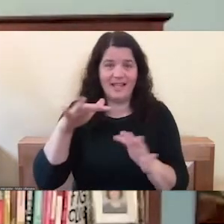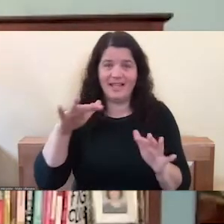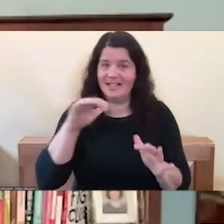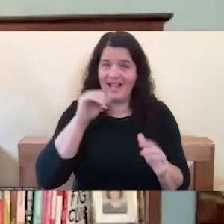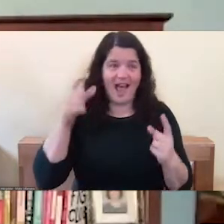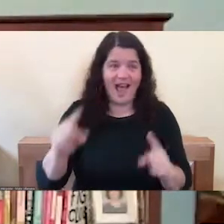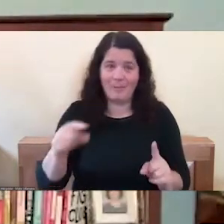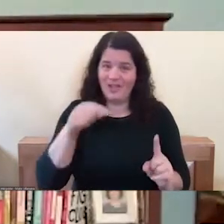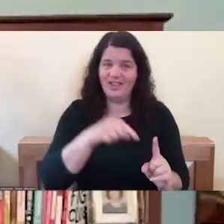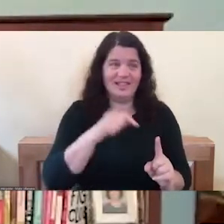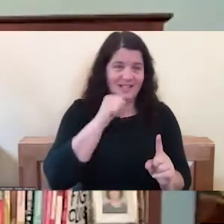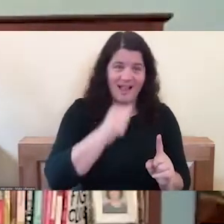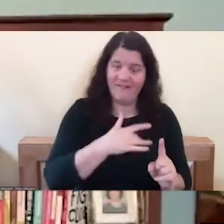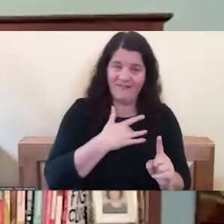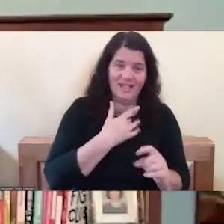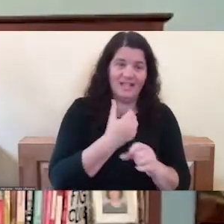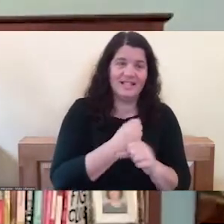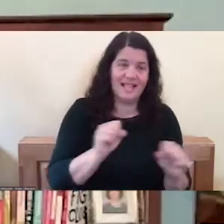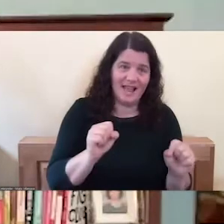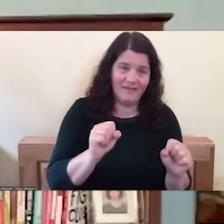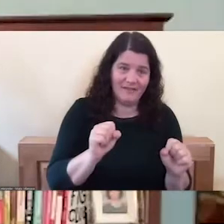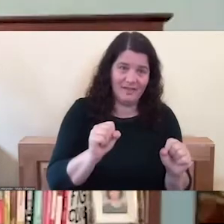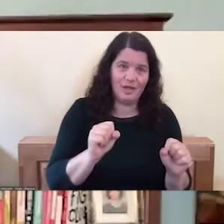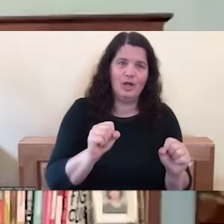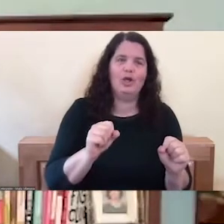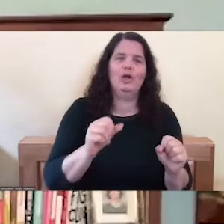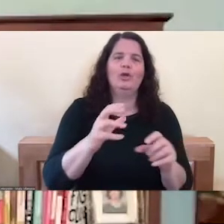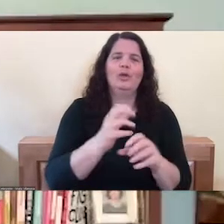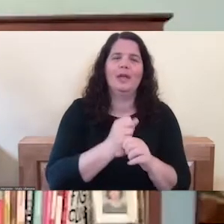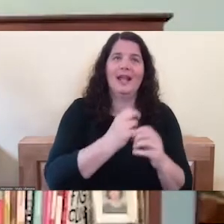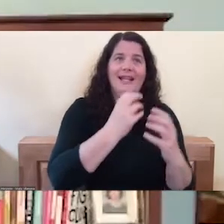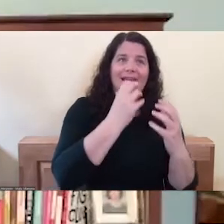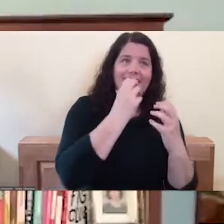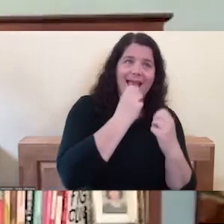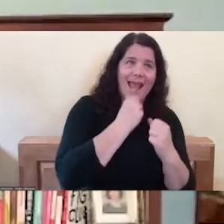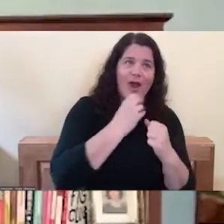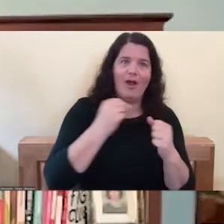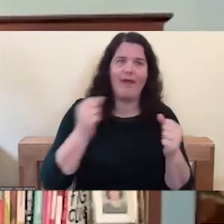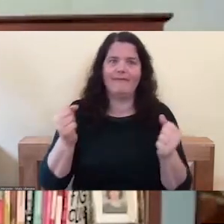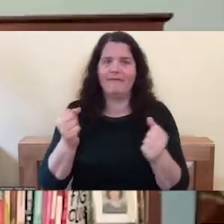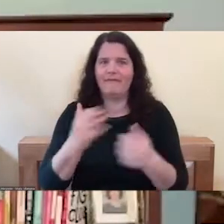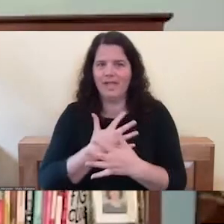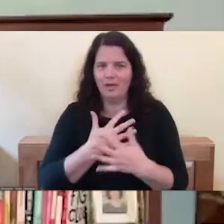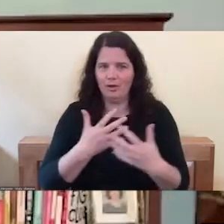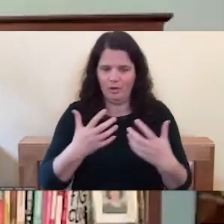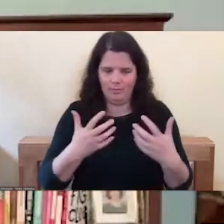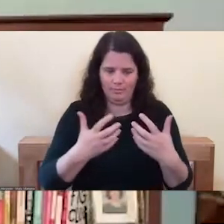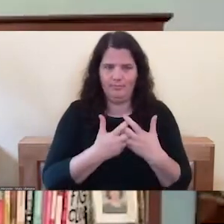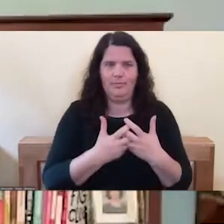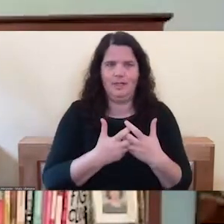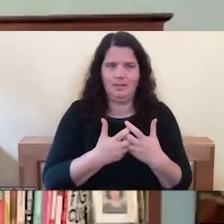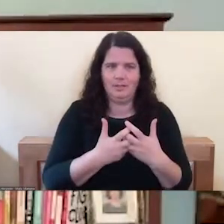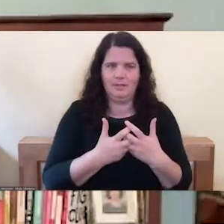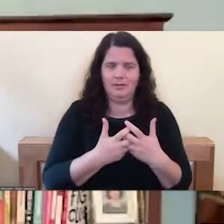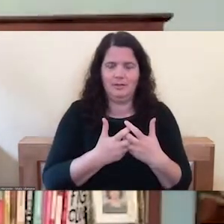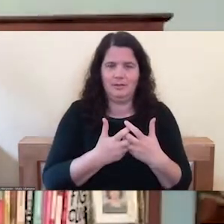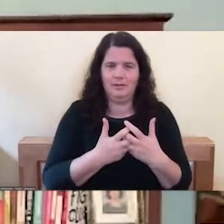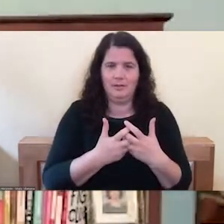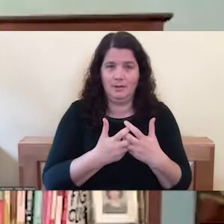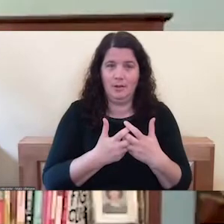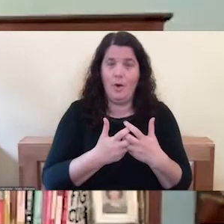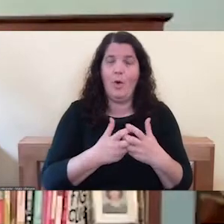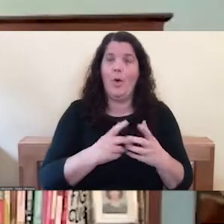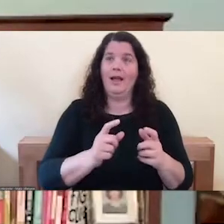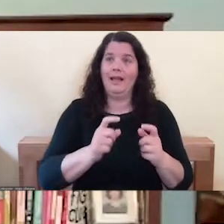signals of fear get intermixed with the signals of care and giving yourself compassion or care can actually feel scary